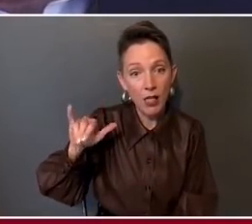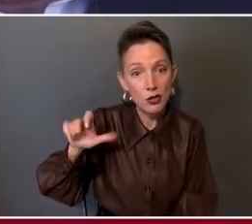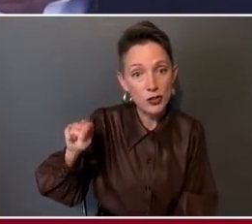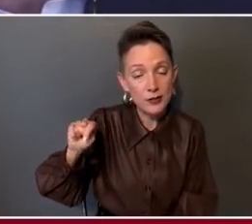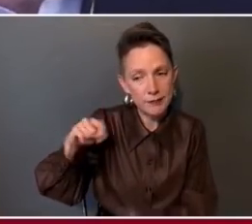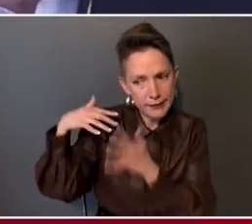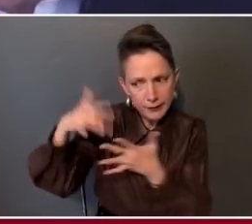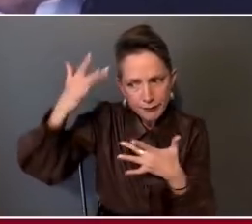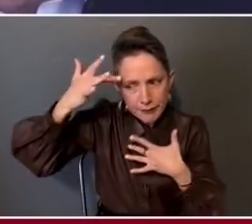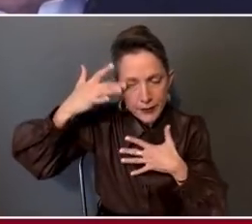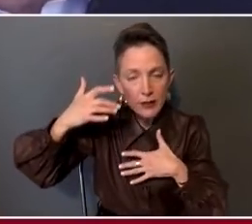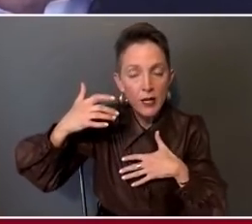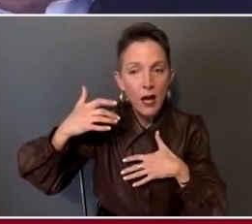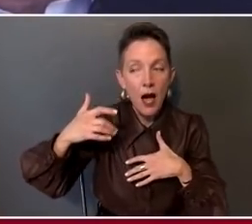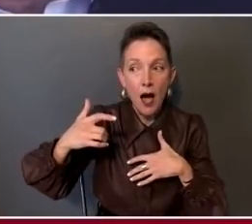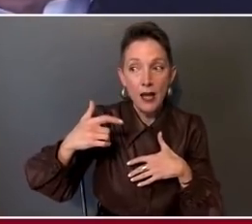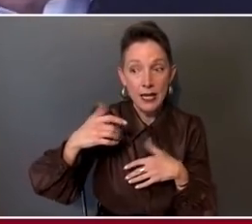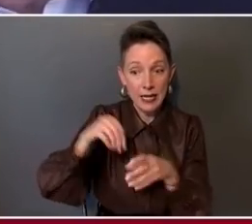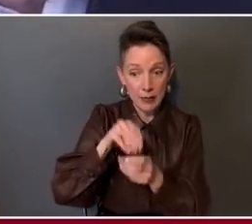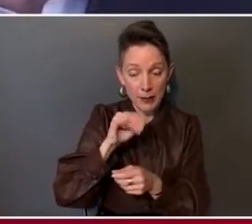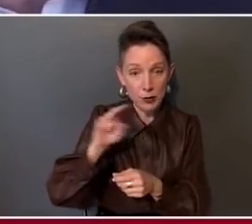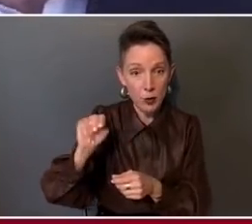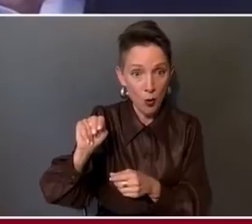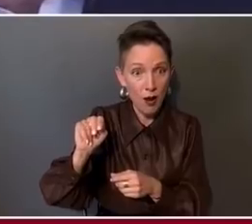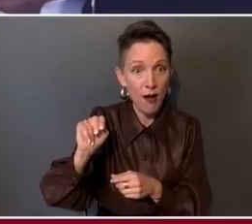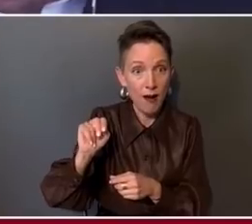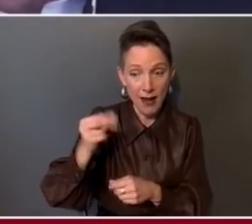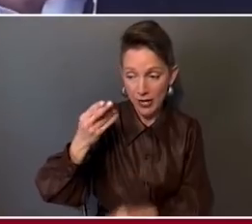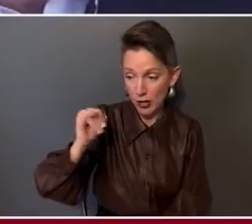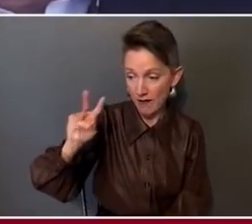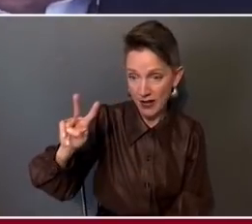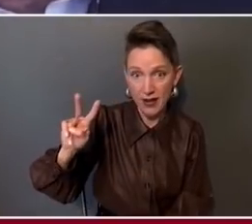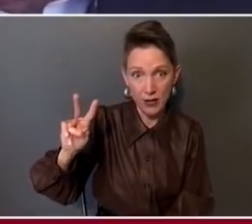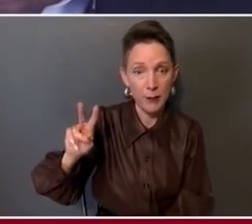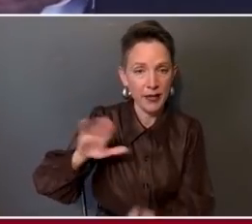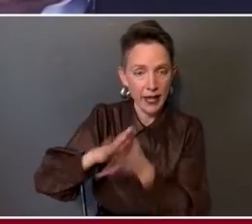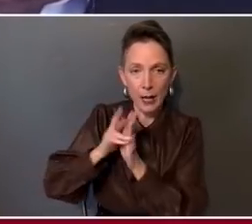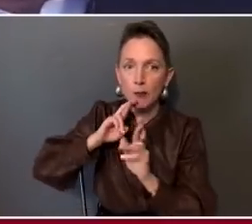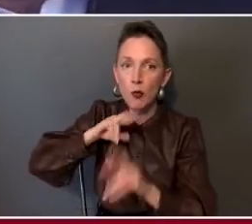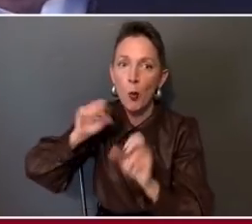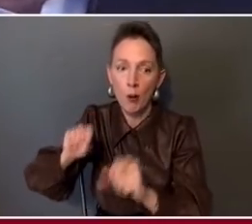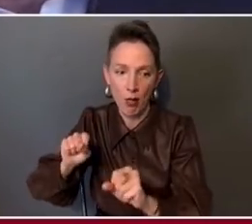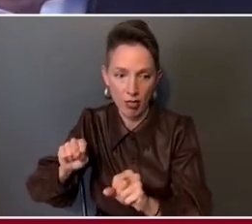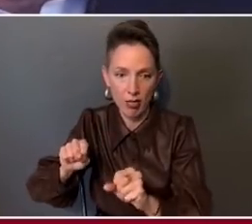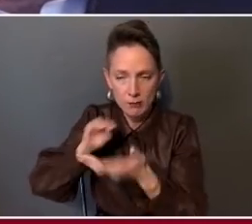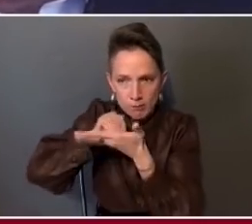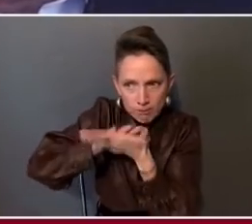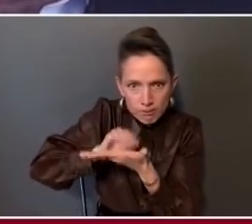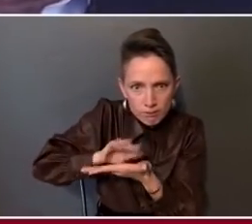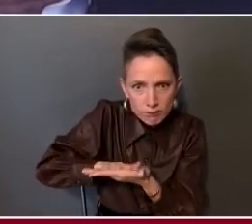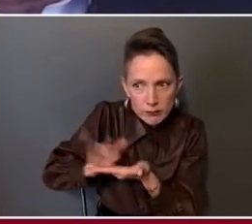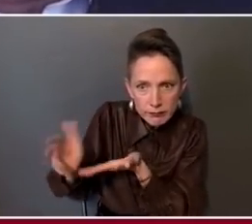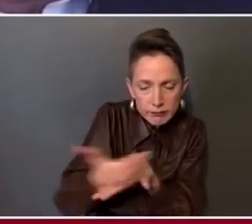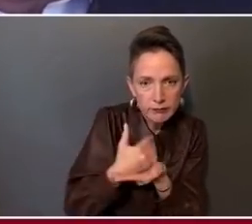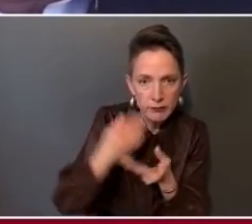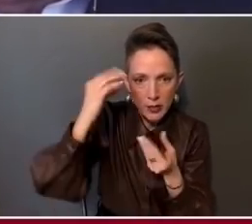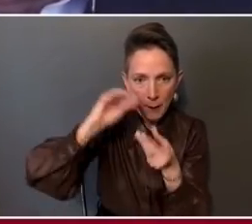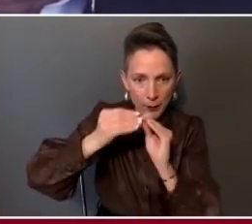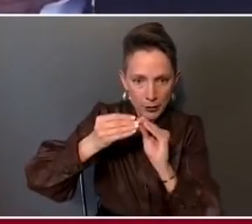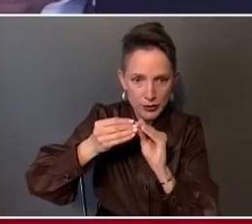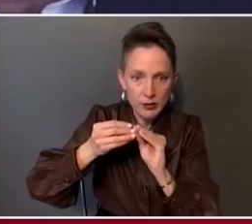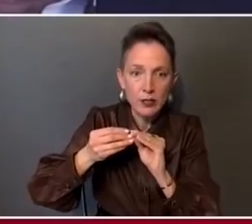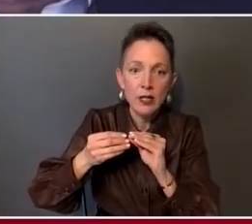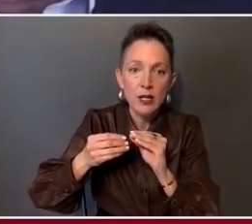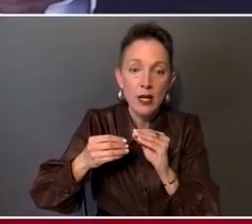in Minnesota, HIV reportable, the first government body in the world to do so at a time that gay men had every